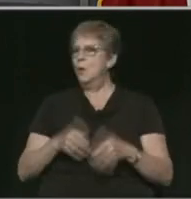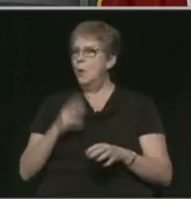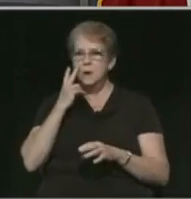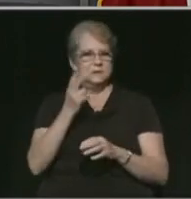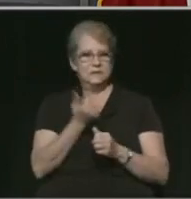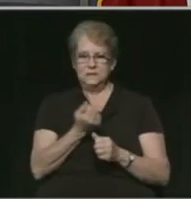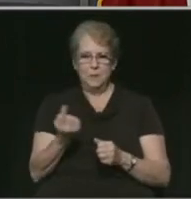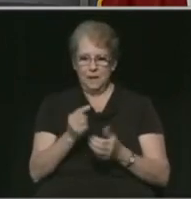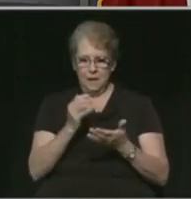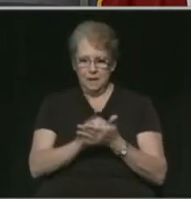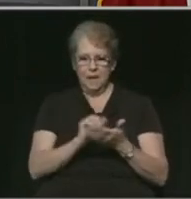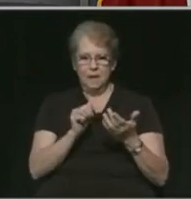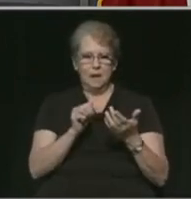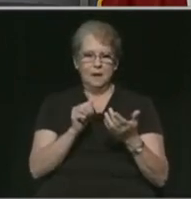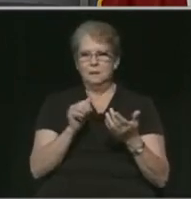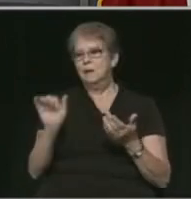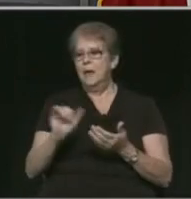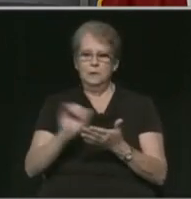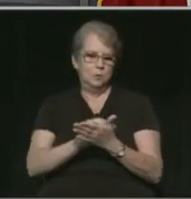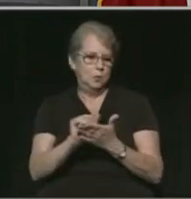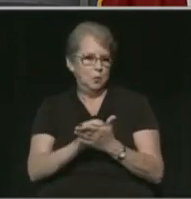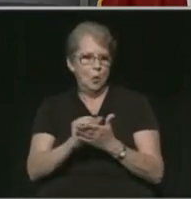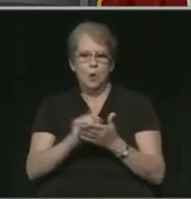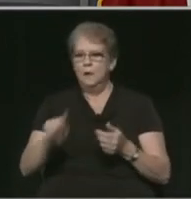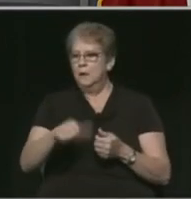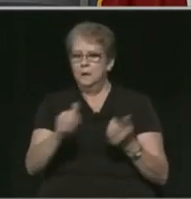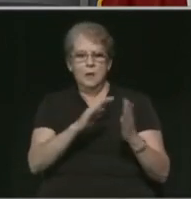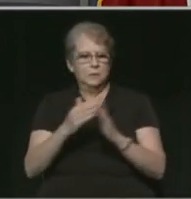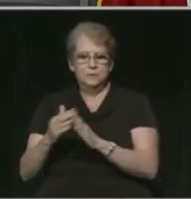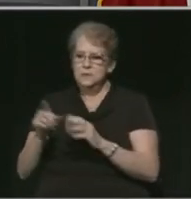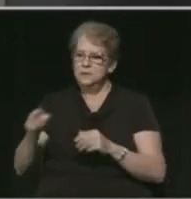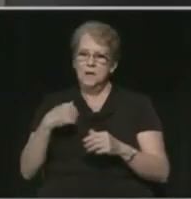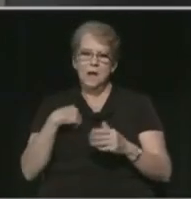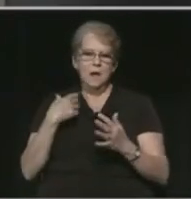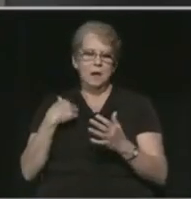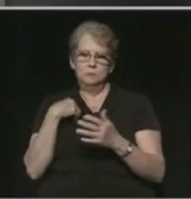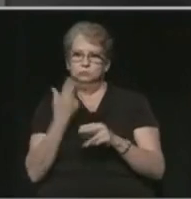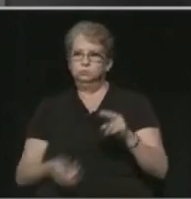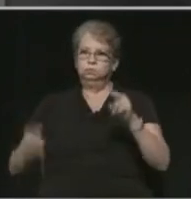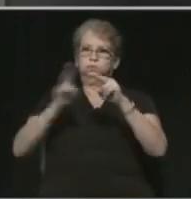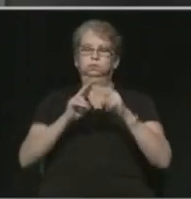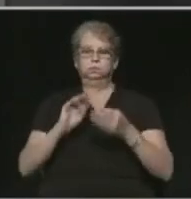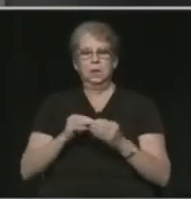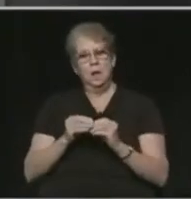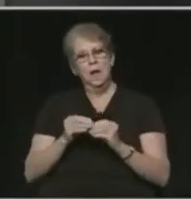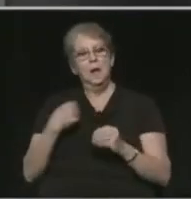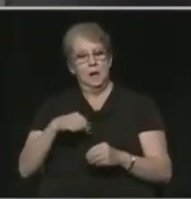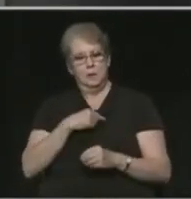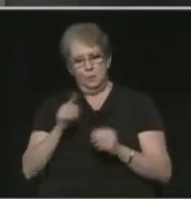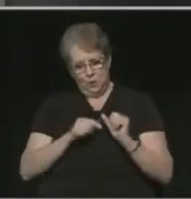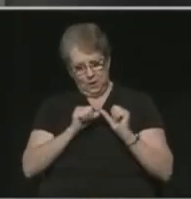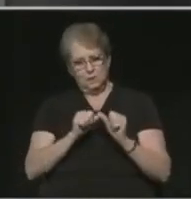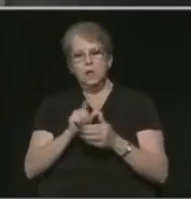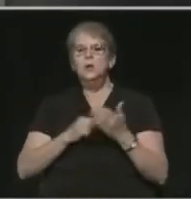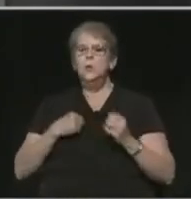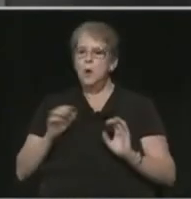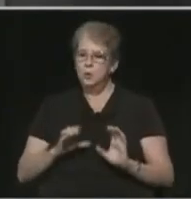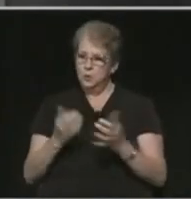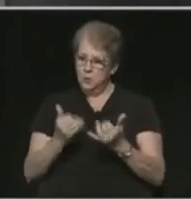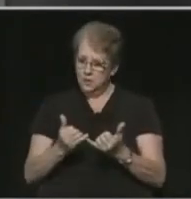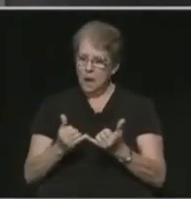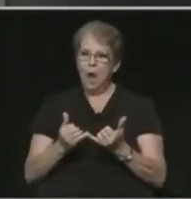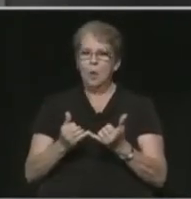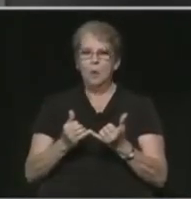happen here like it happened in New York and many other places that get overloaded. If we continue along the line that we're doing now and